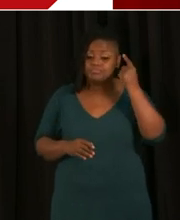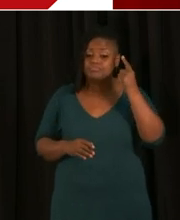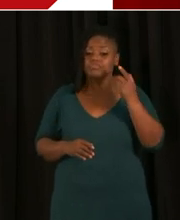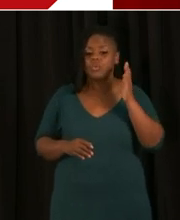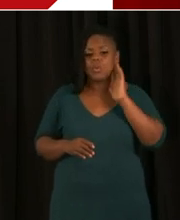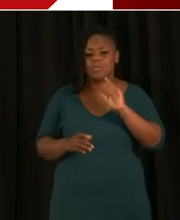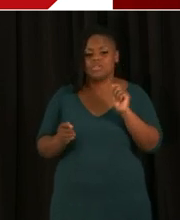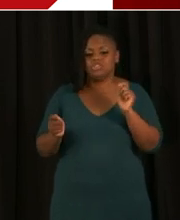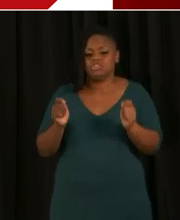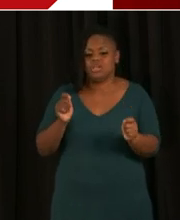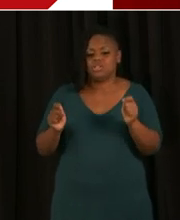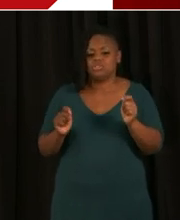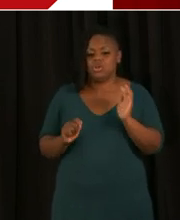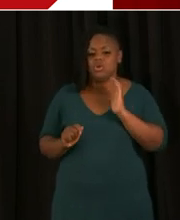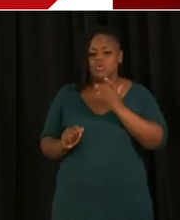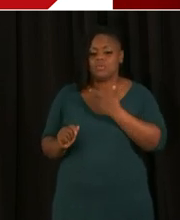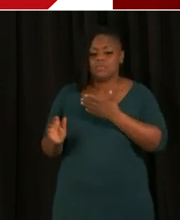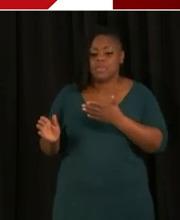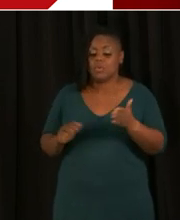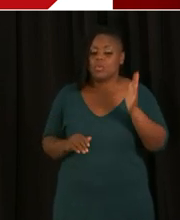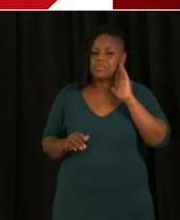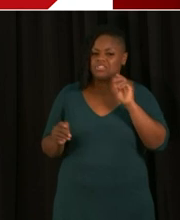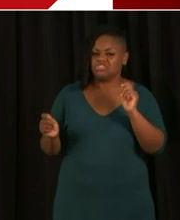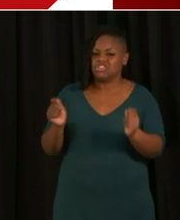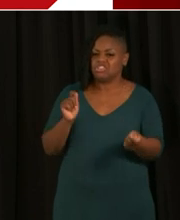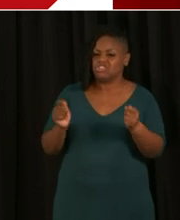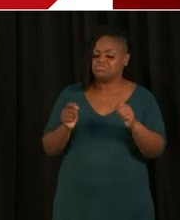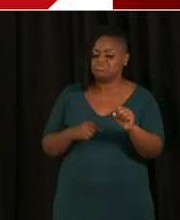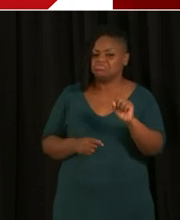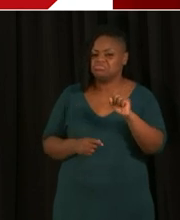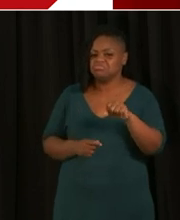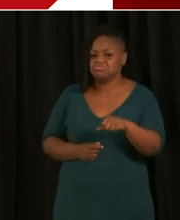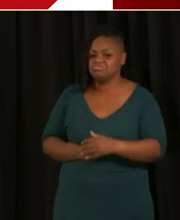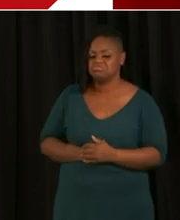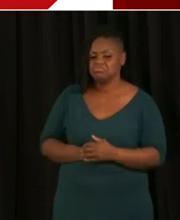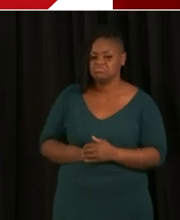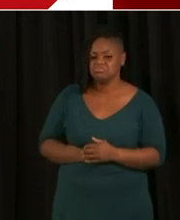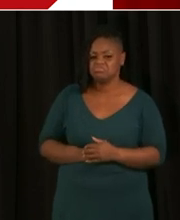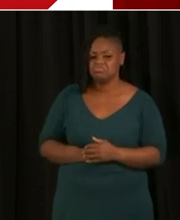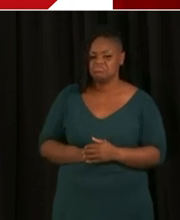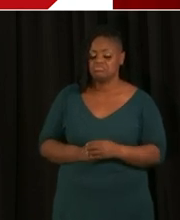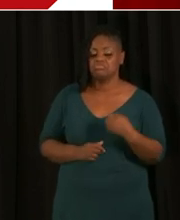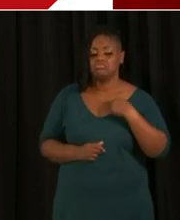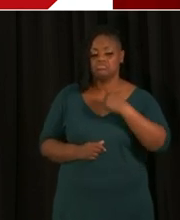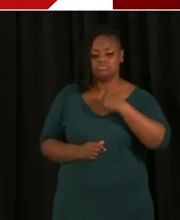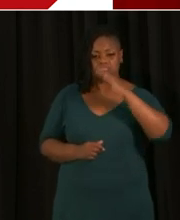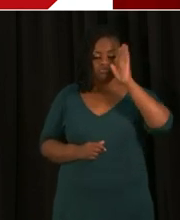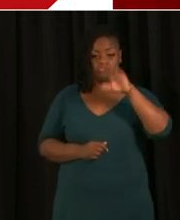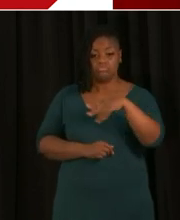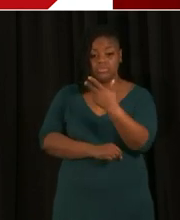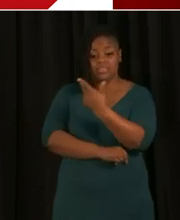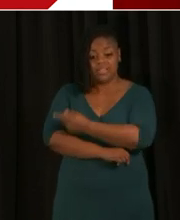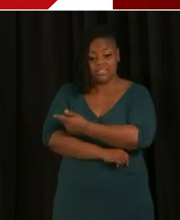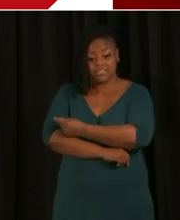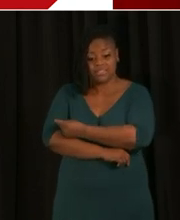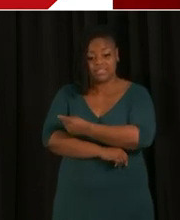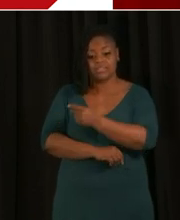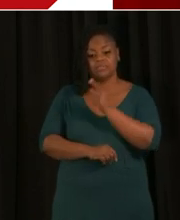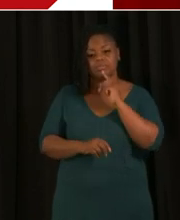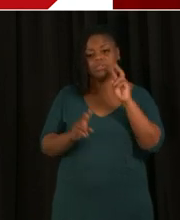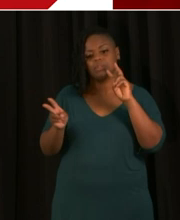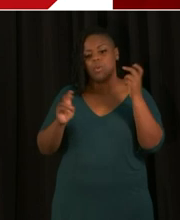move forward, obviously a lot of news, as we all know, related to vaccine. You can